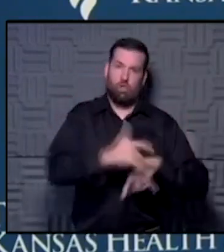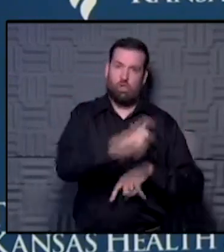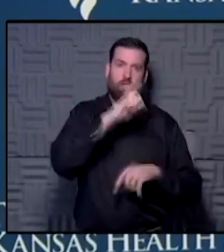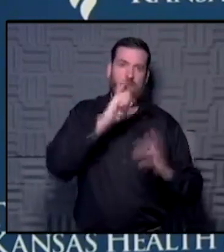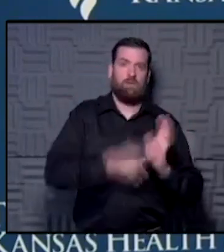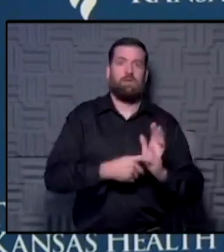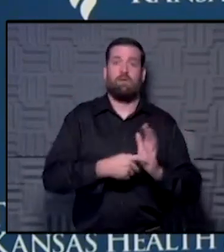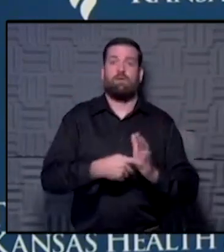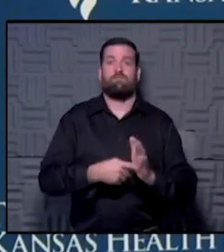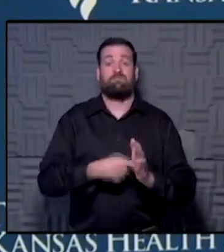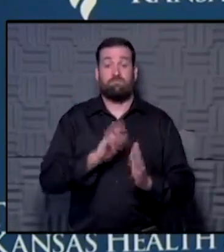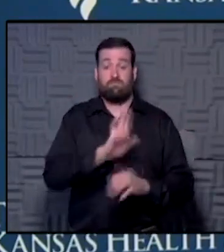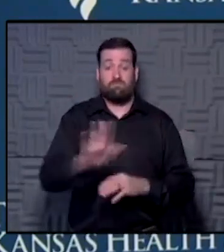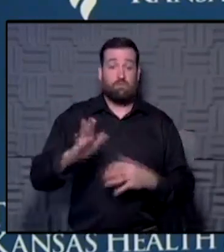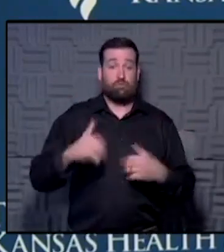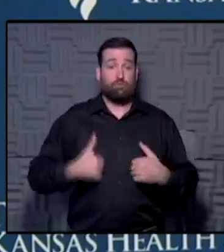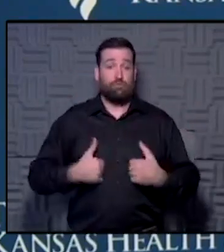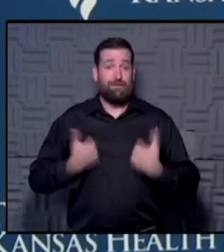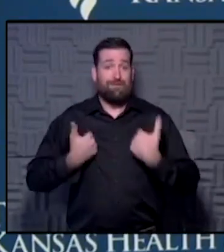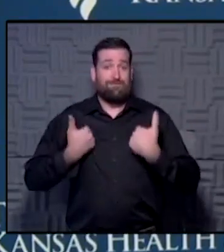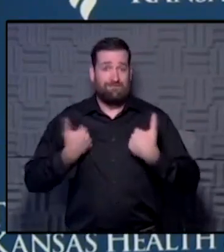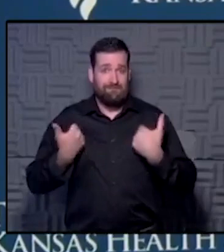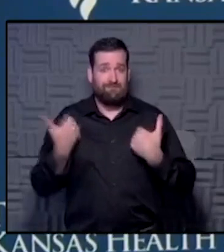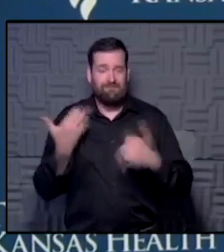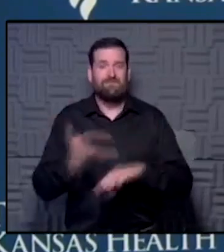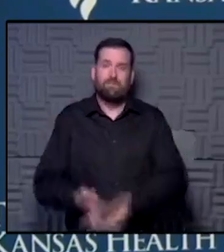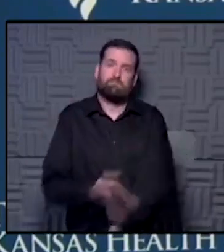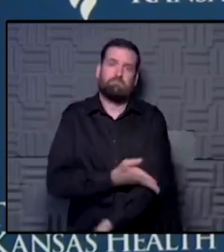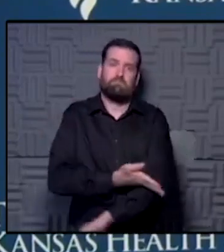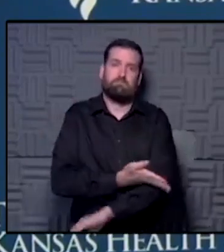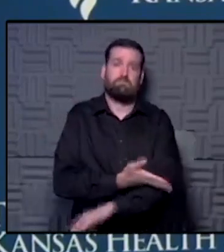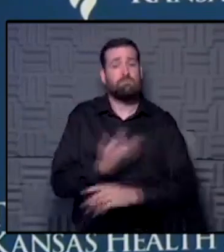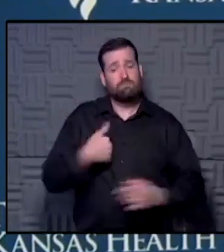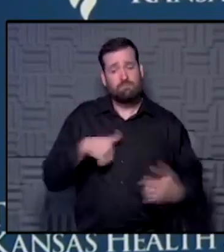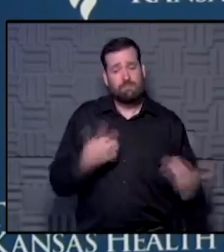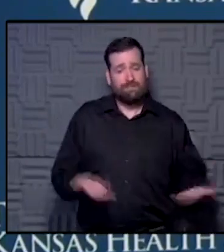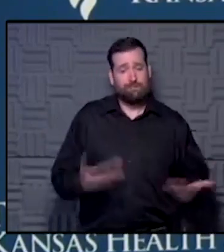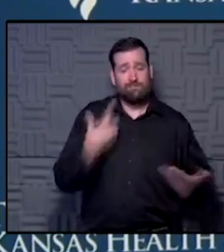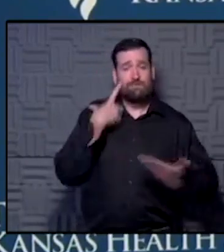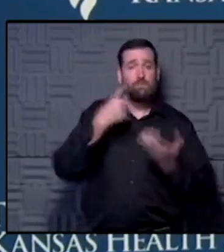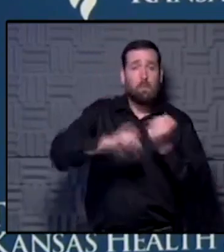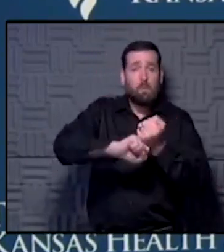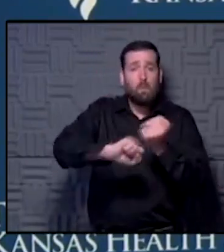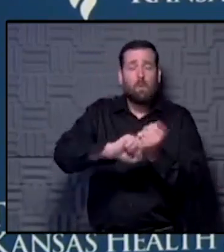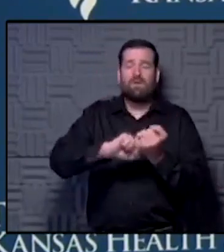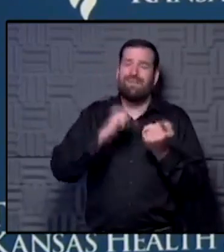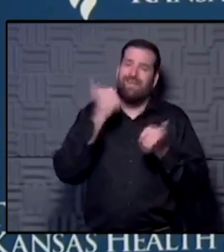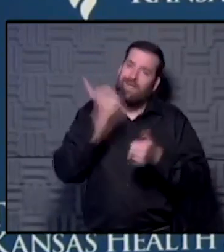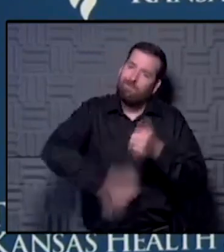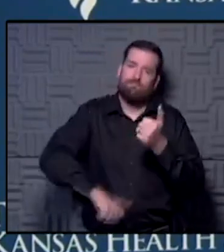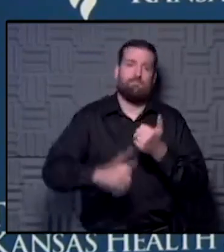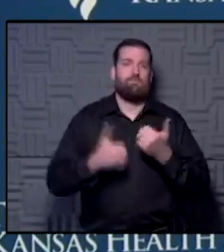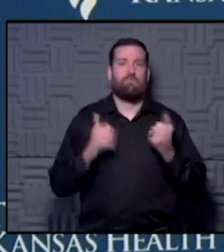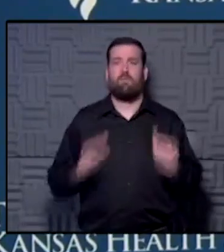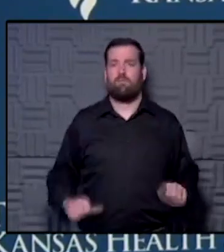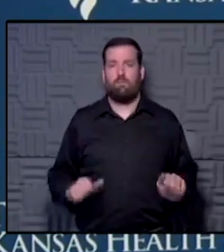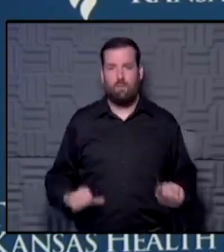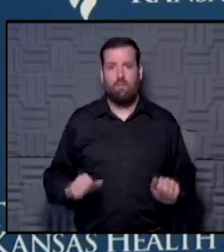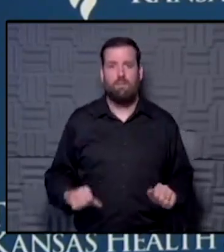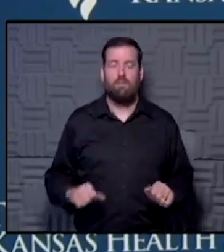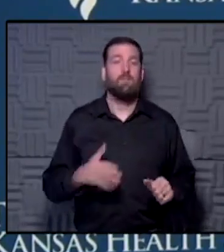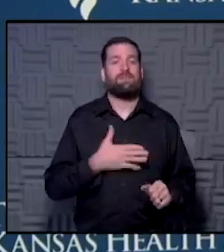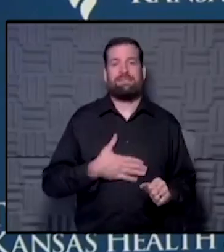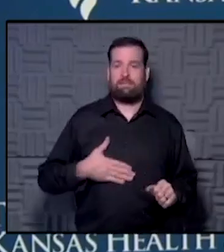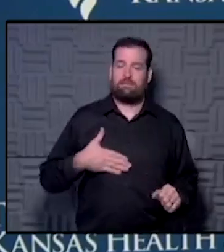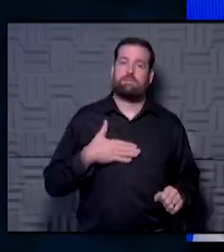improving patients' survival. And we are here to help support you in every way possible. So, please